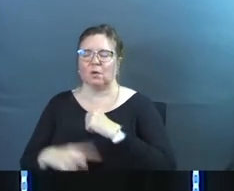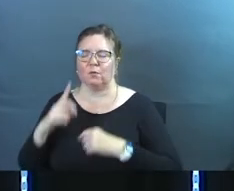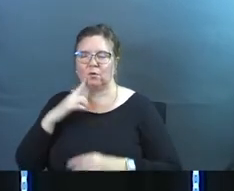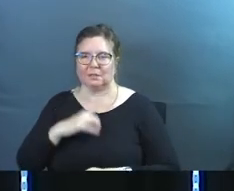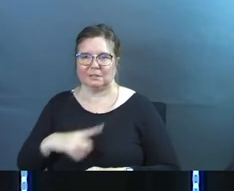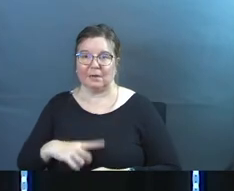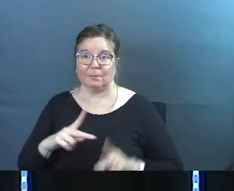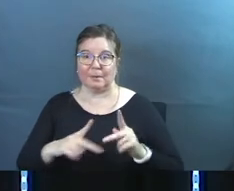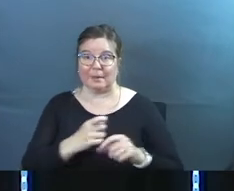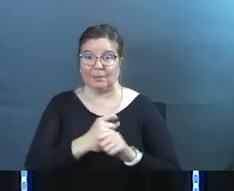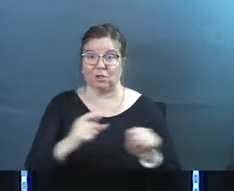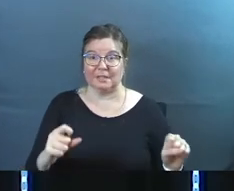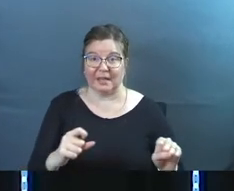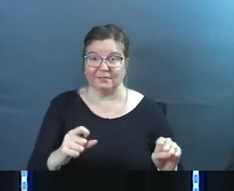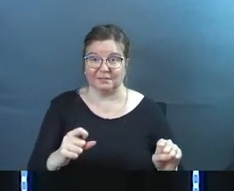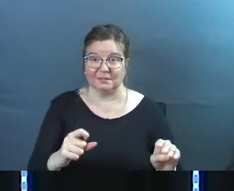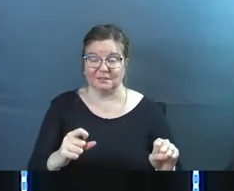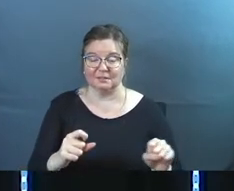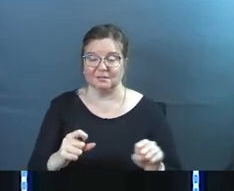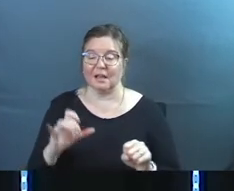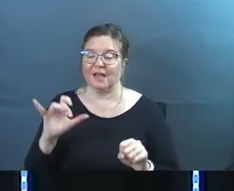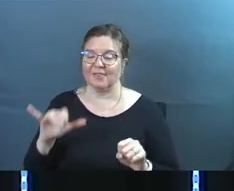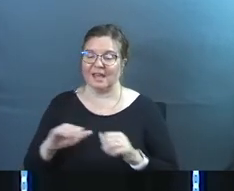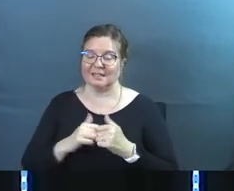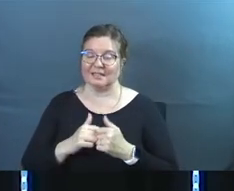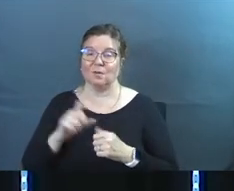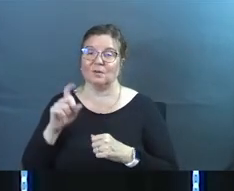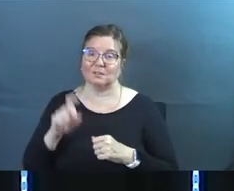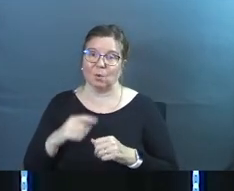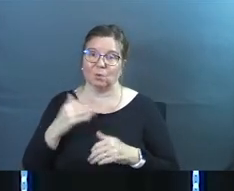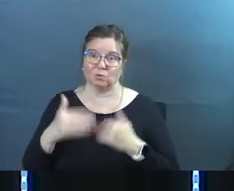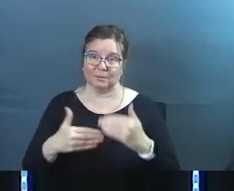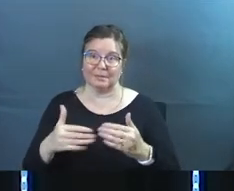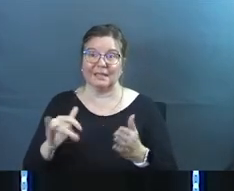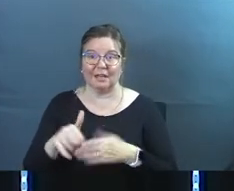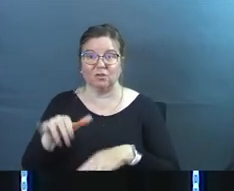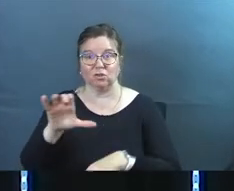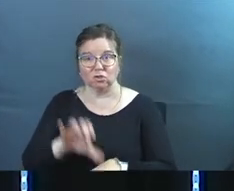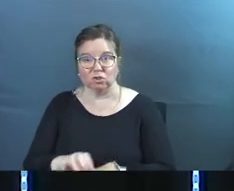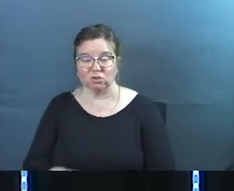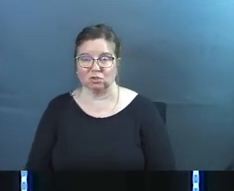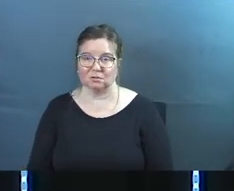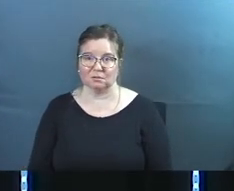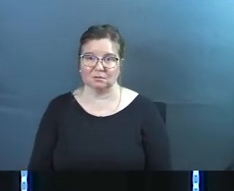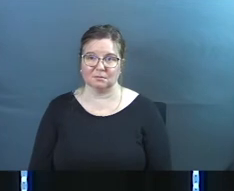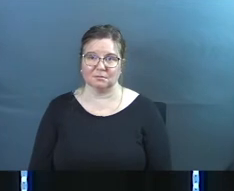for David but the people are saved and that's how it's supposed to be in the church